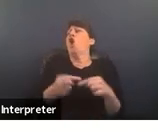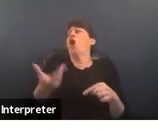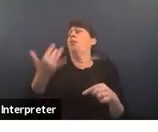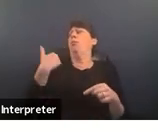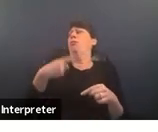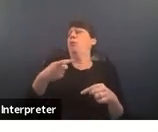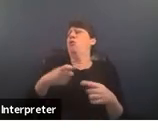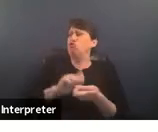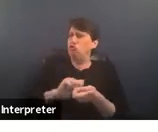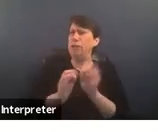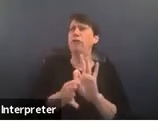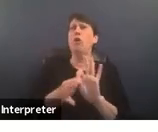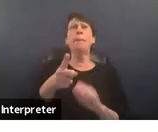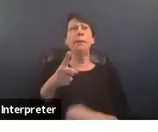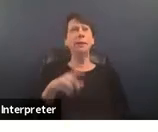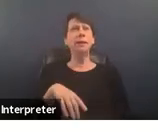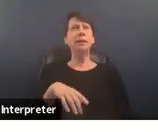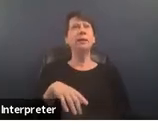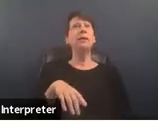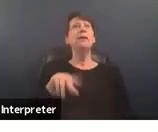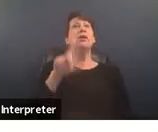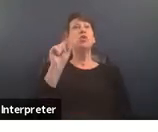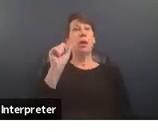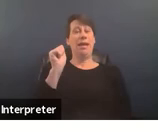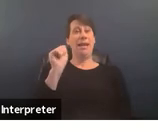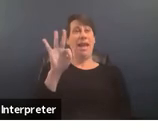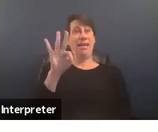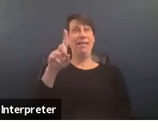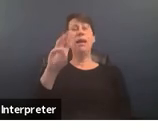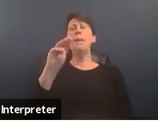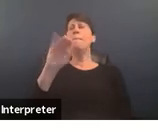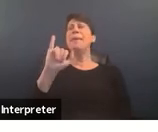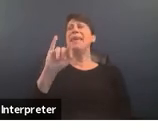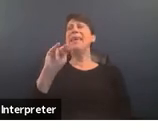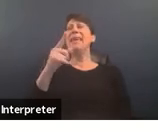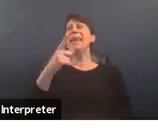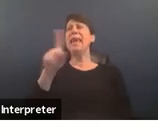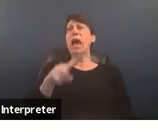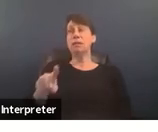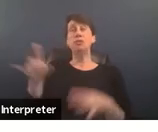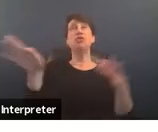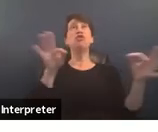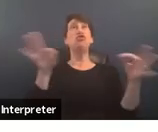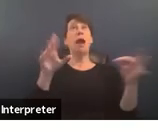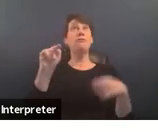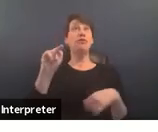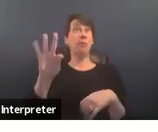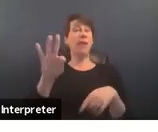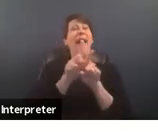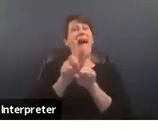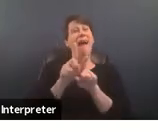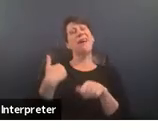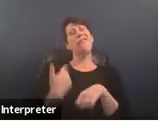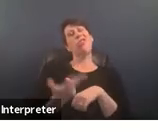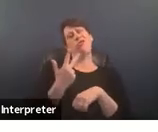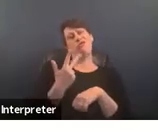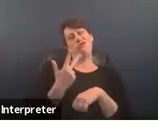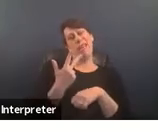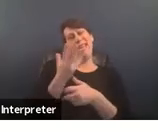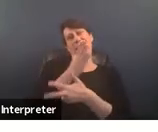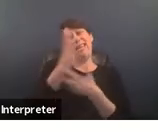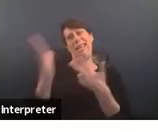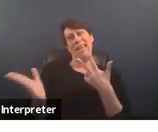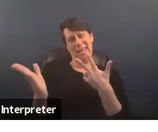Mia Mingus uh in 2019 described um transformative justice as having three distinct